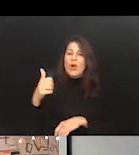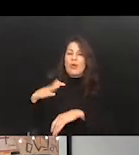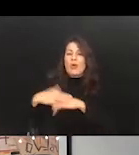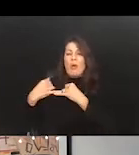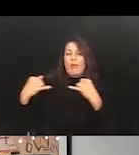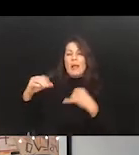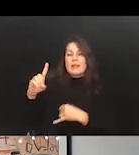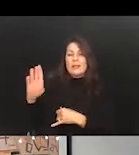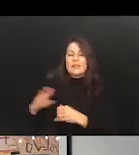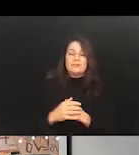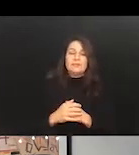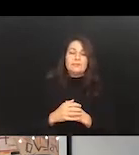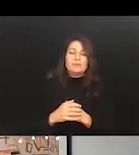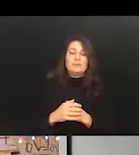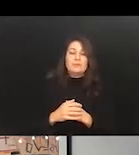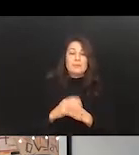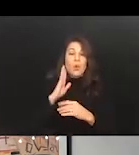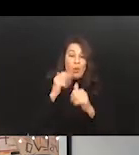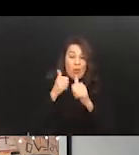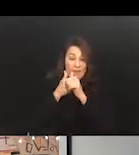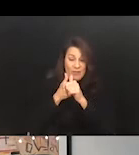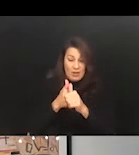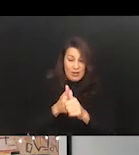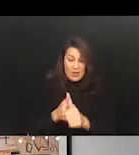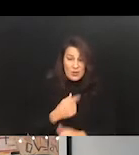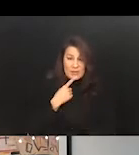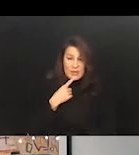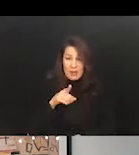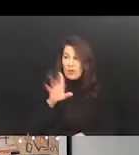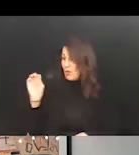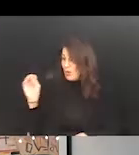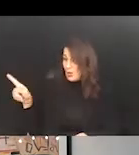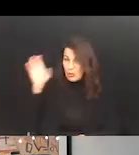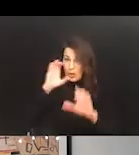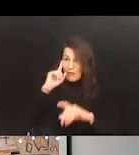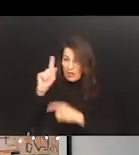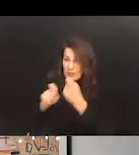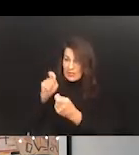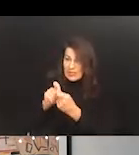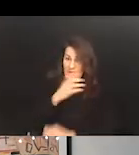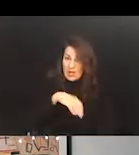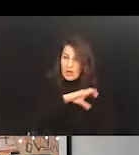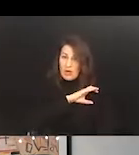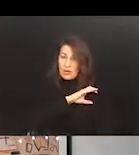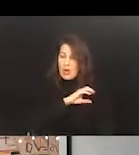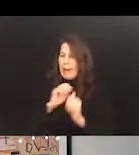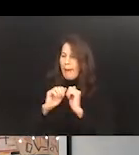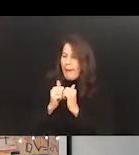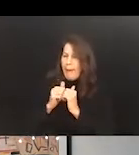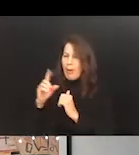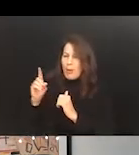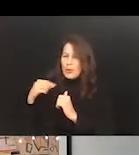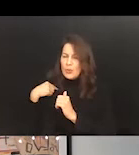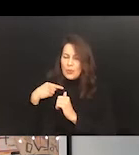and basically saying, okay, you are looking for certain characteristics. How do those characteristics map to